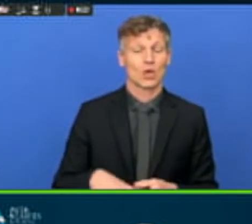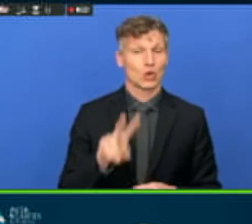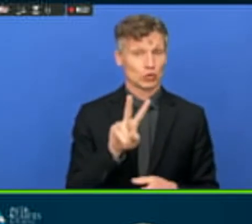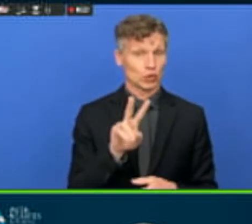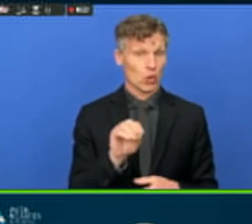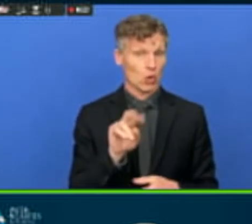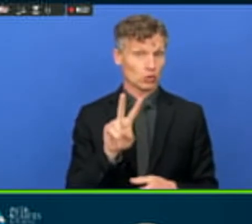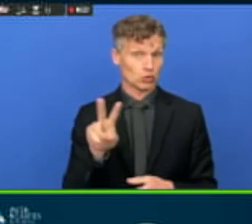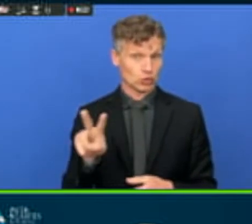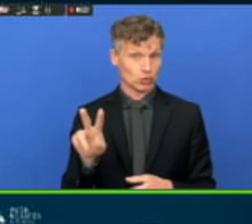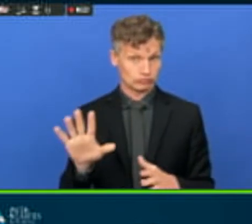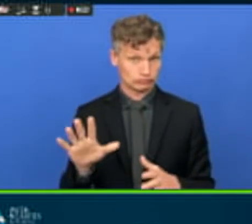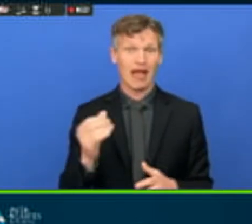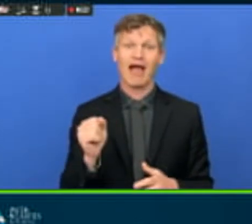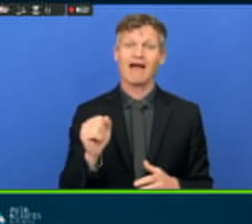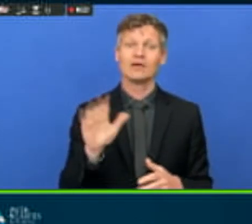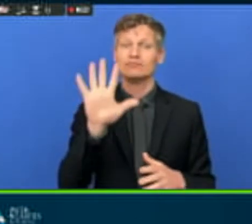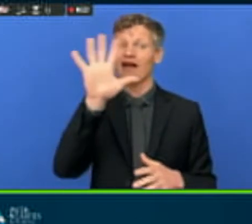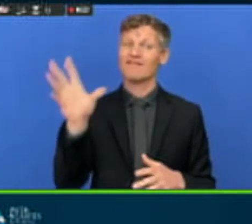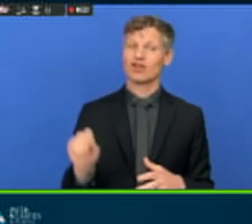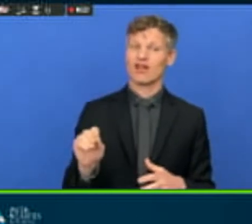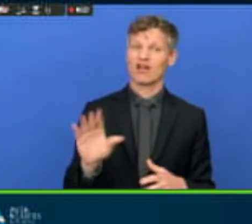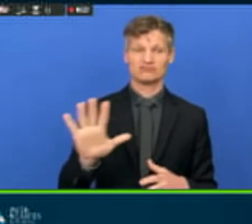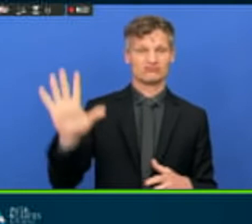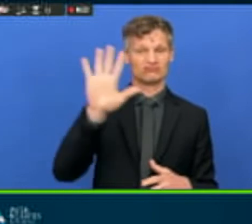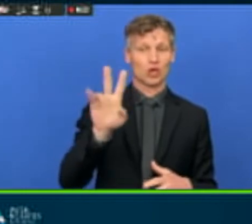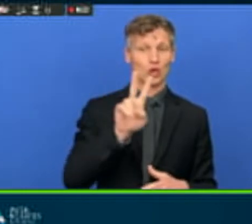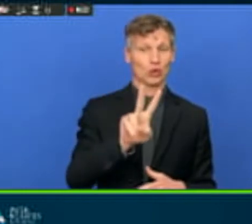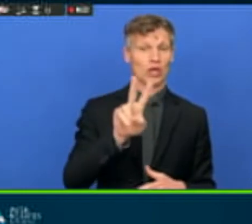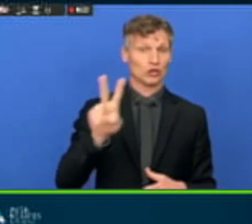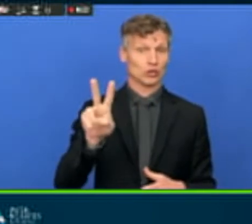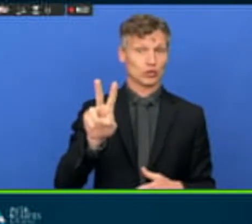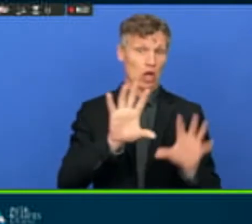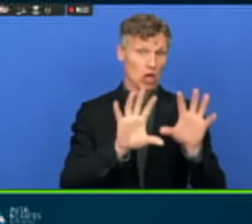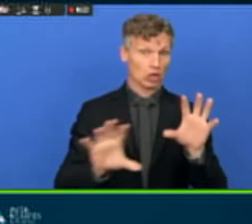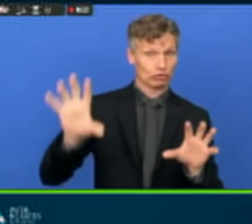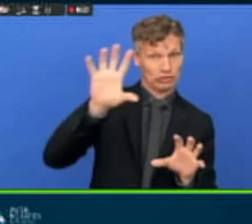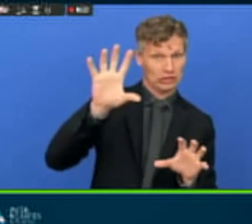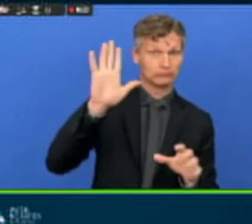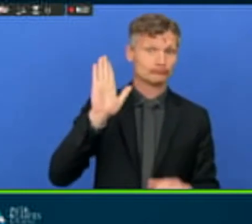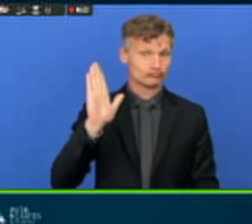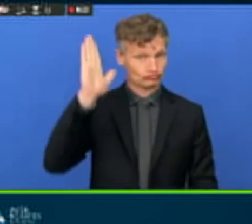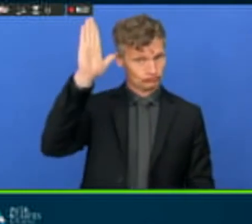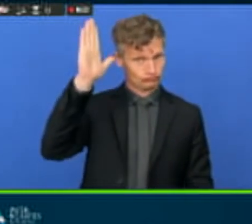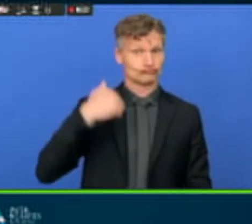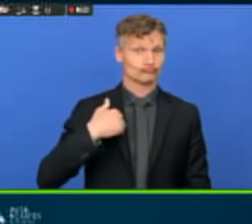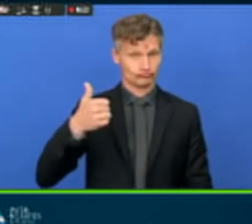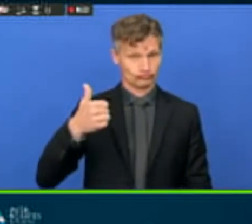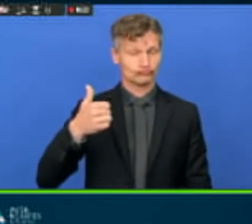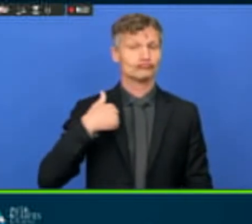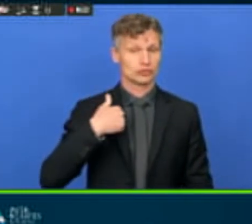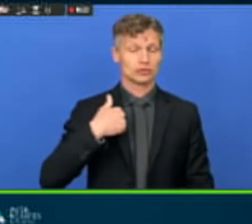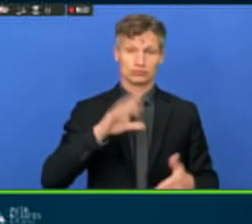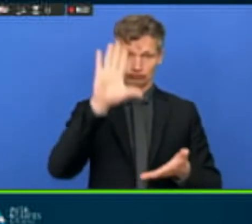to conduct national reviews. The ideal would have been that we conduct